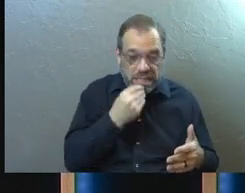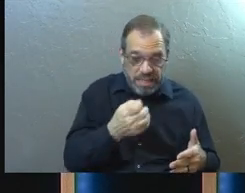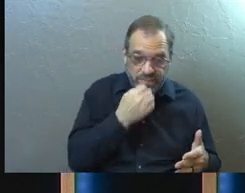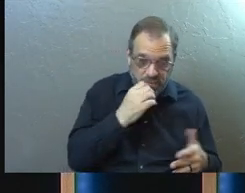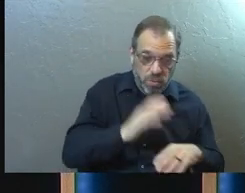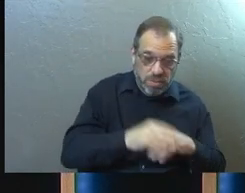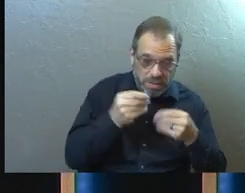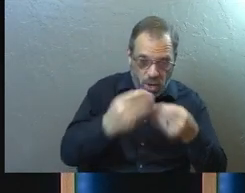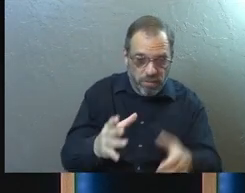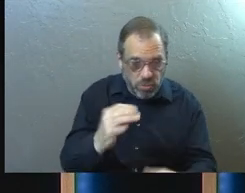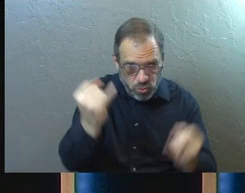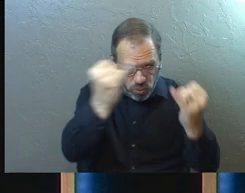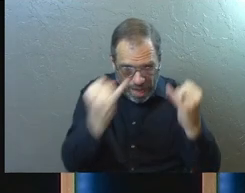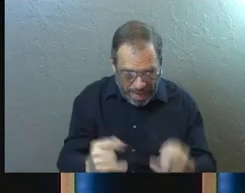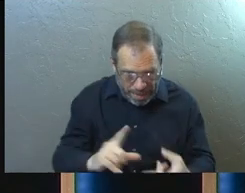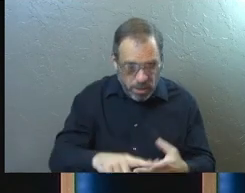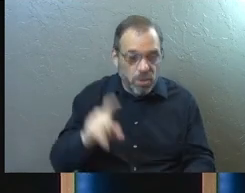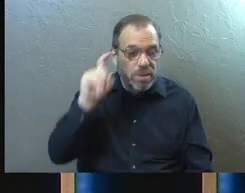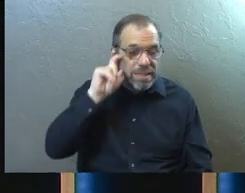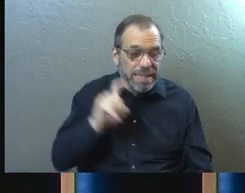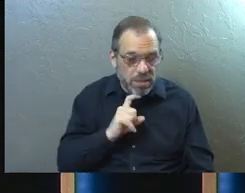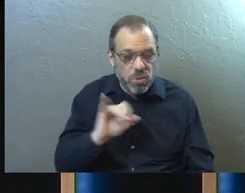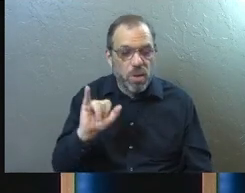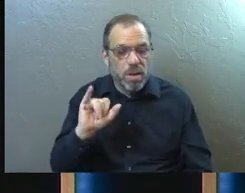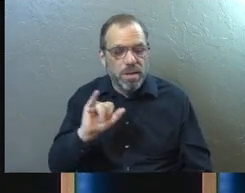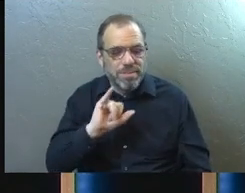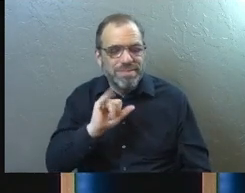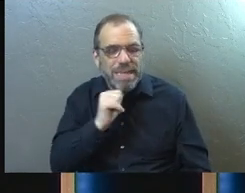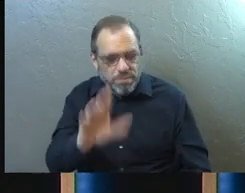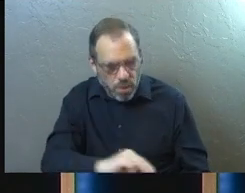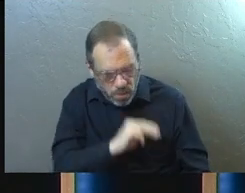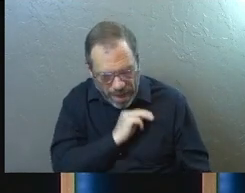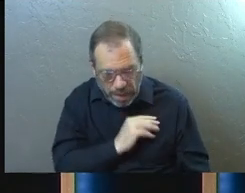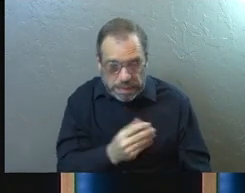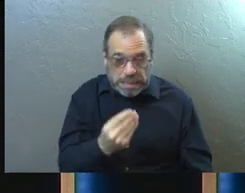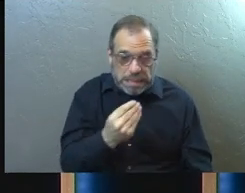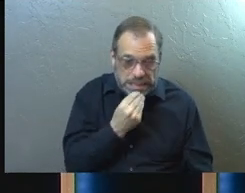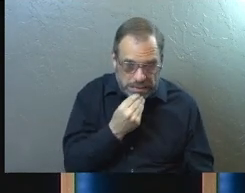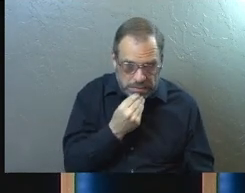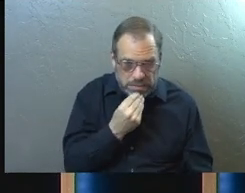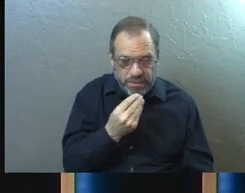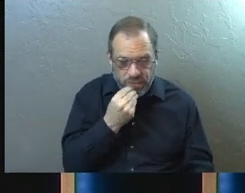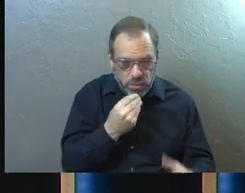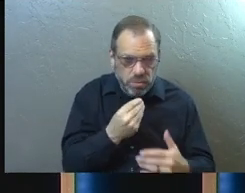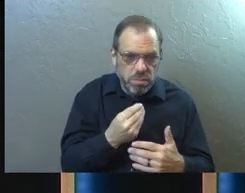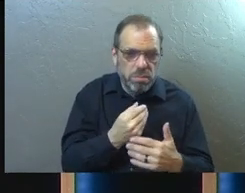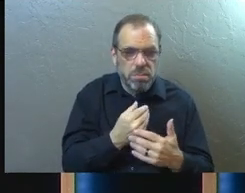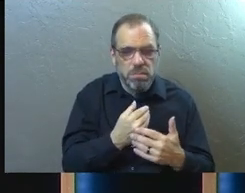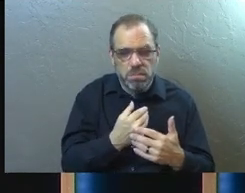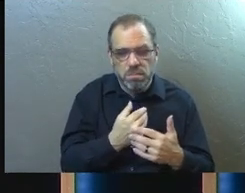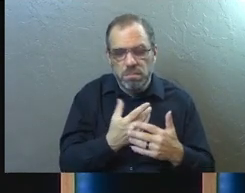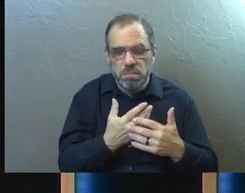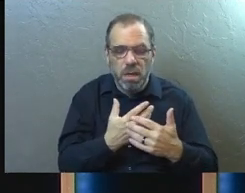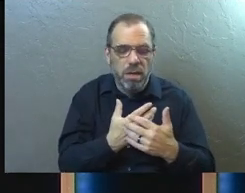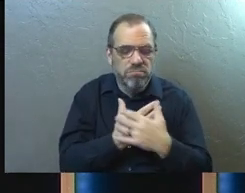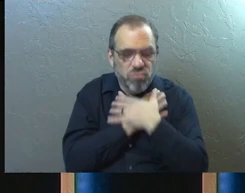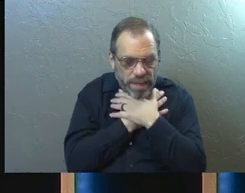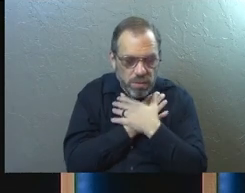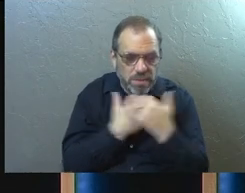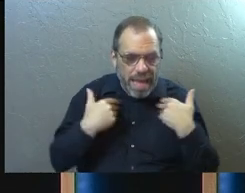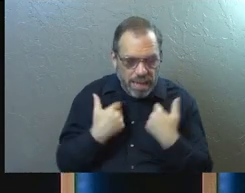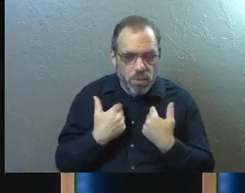food offered to idols, from sexual immorality, from eating the meat of strangled animals, from consuming blood. For